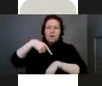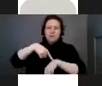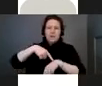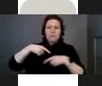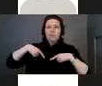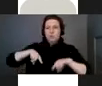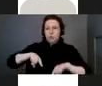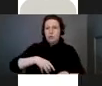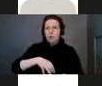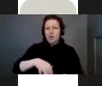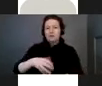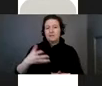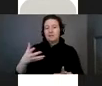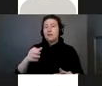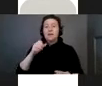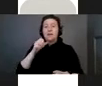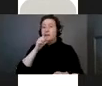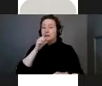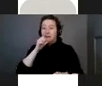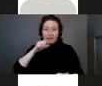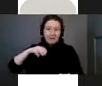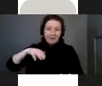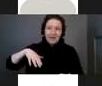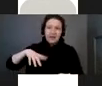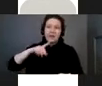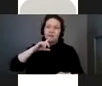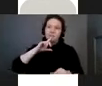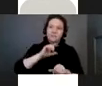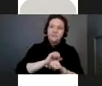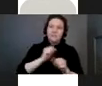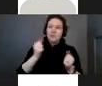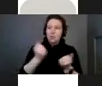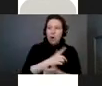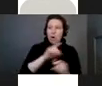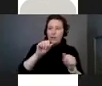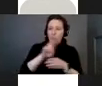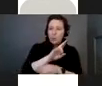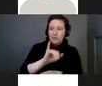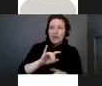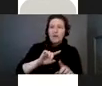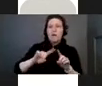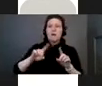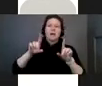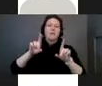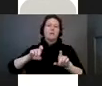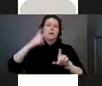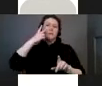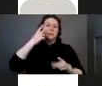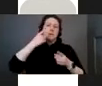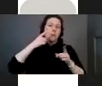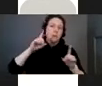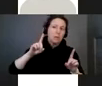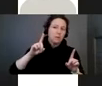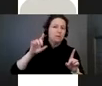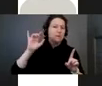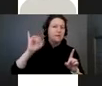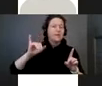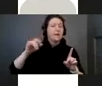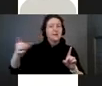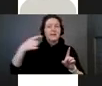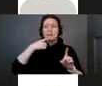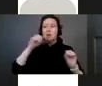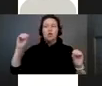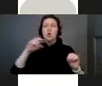treatment, but something that we were told wouldn't harm anything, but might help. And